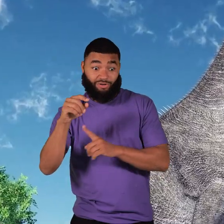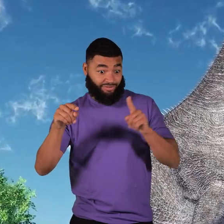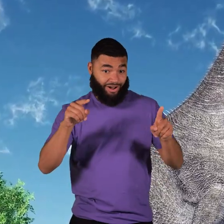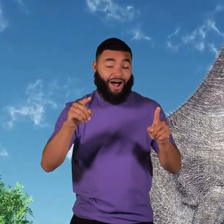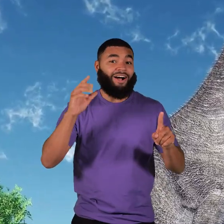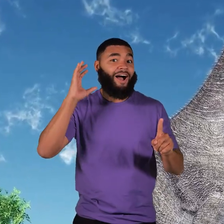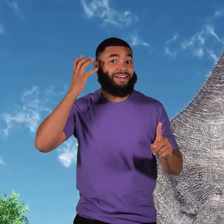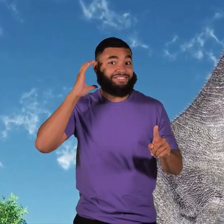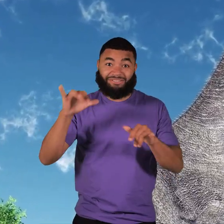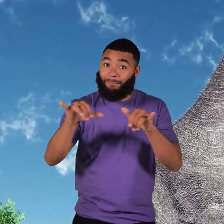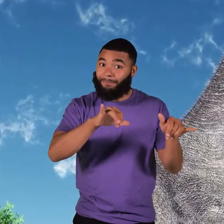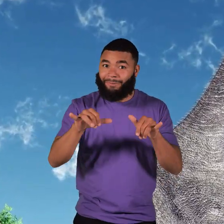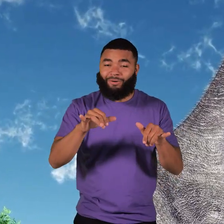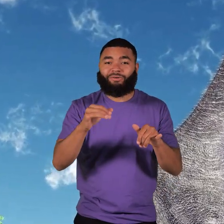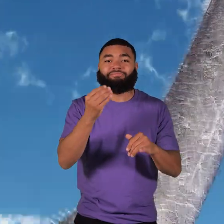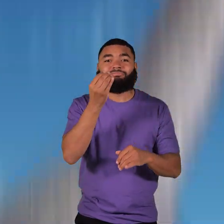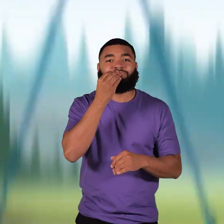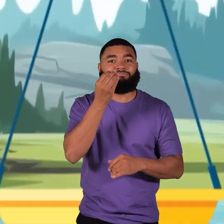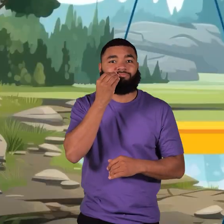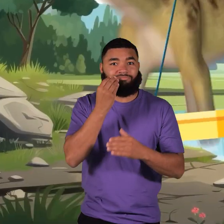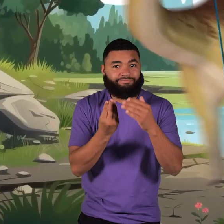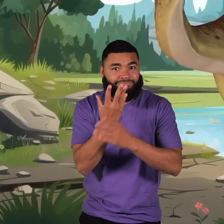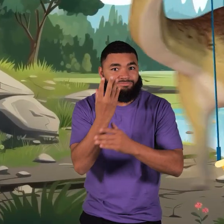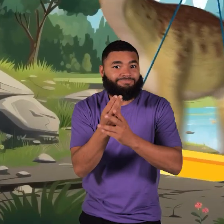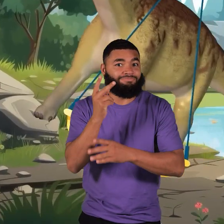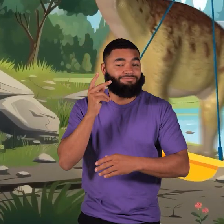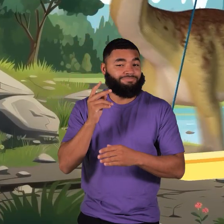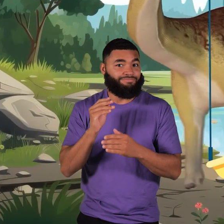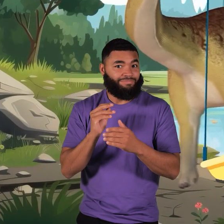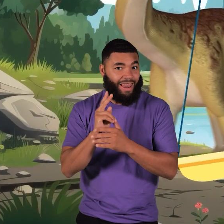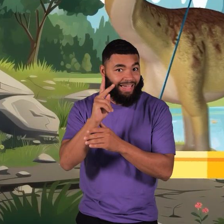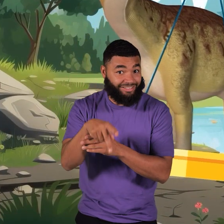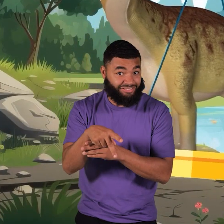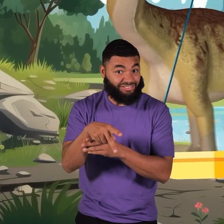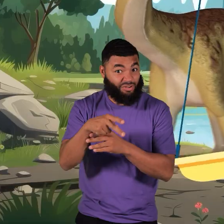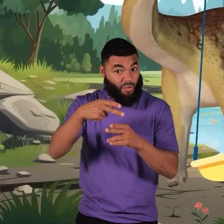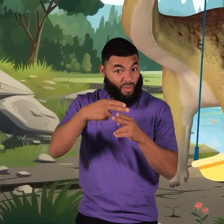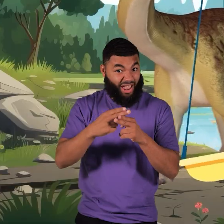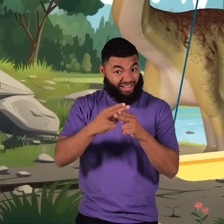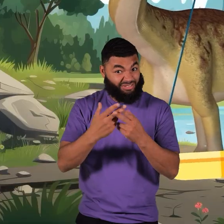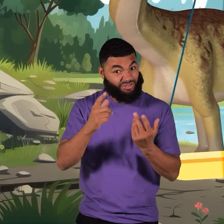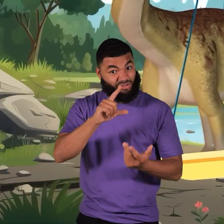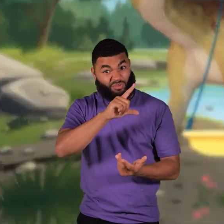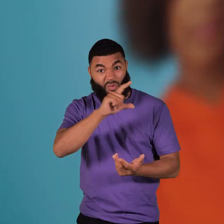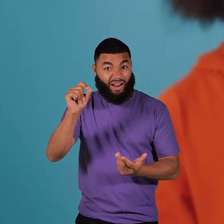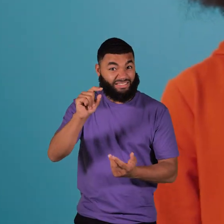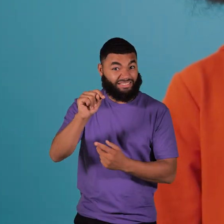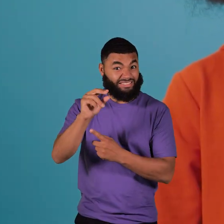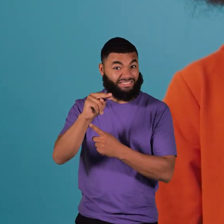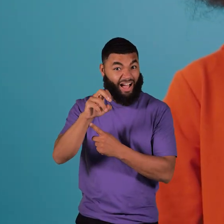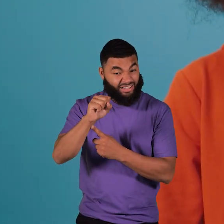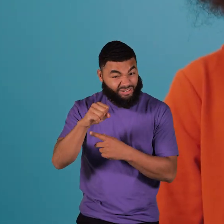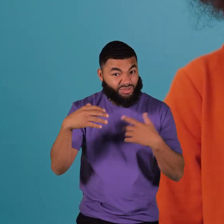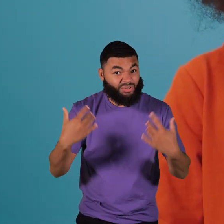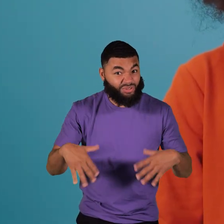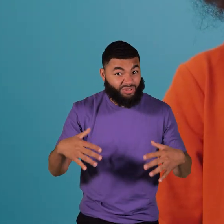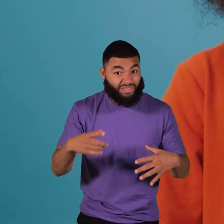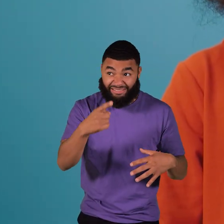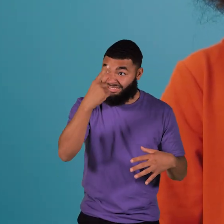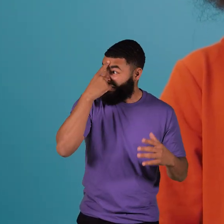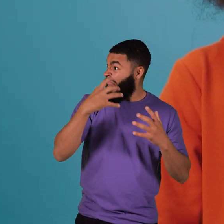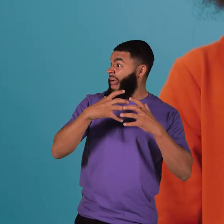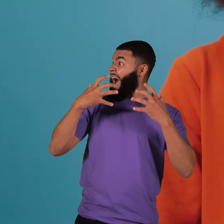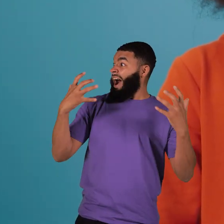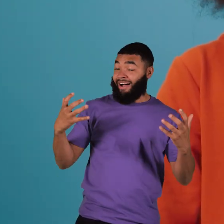the Camarasaurus was an herbivore. It weighed somewhere around 20 tons. You may think that is a